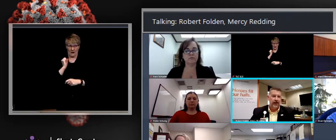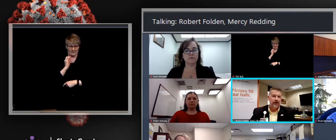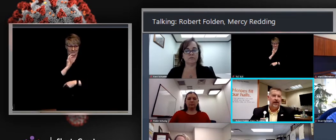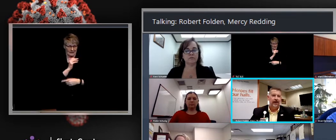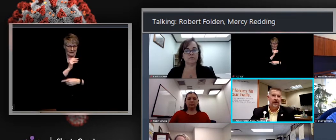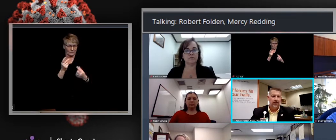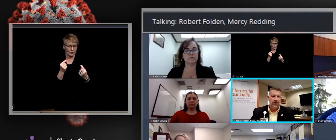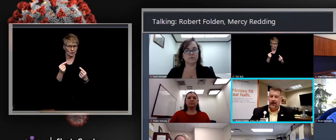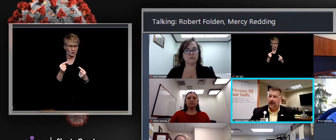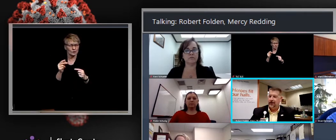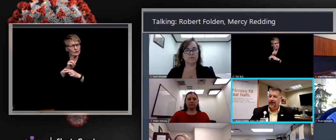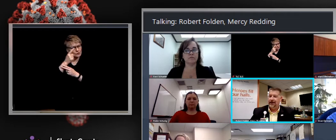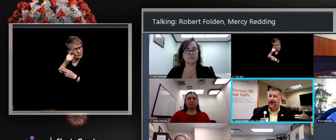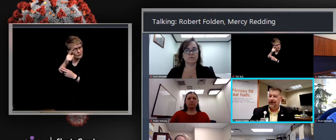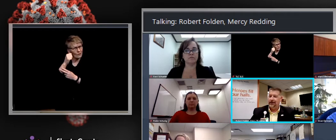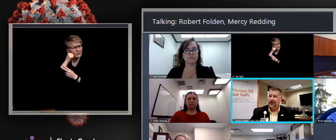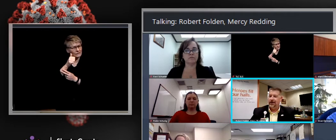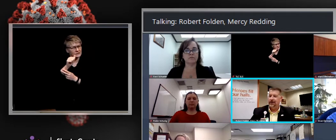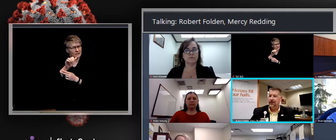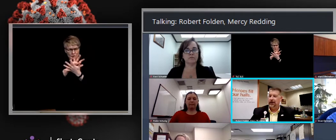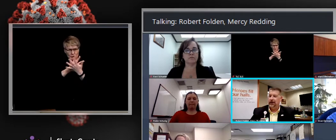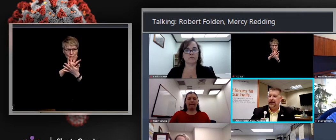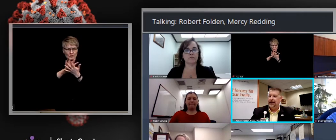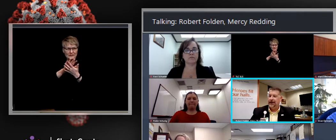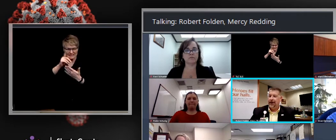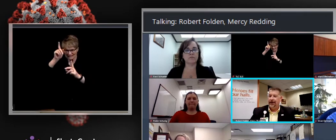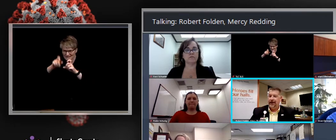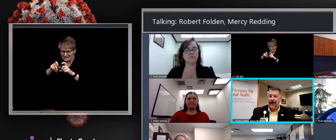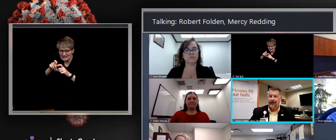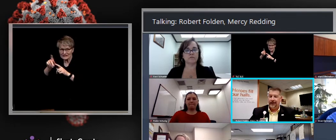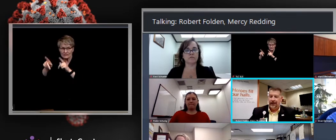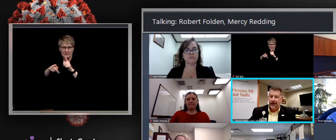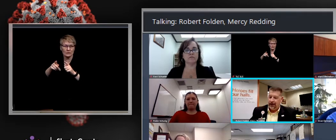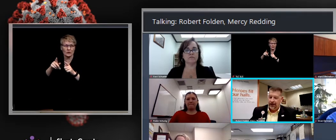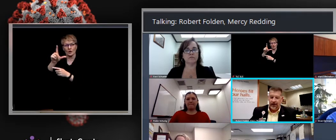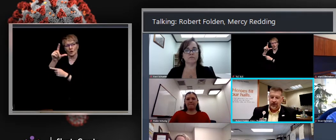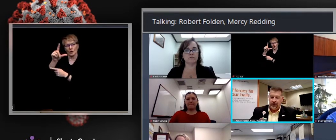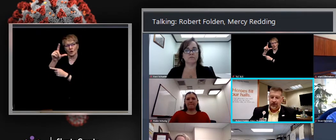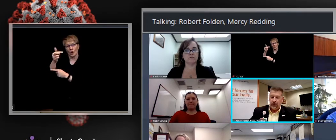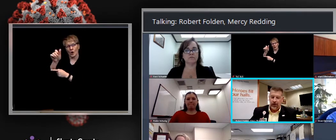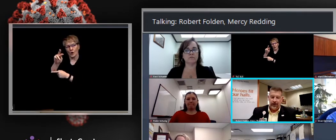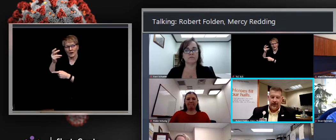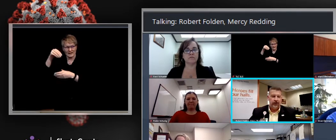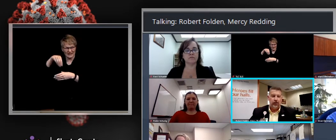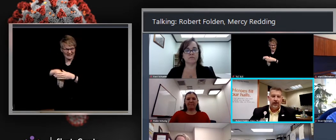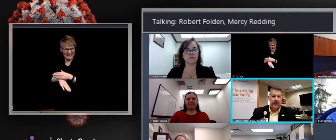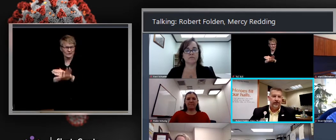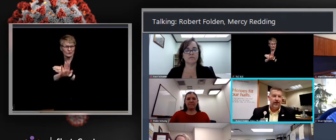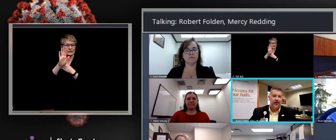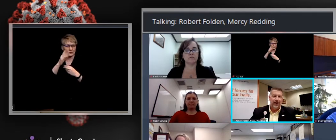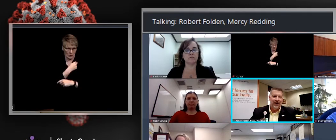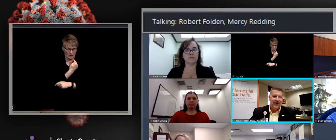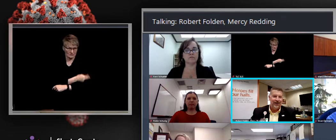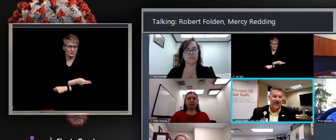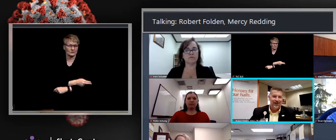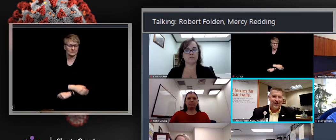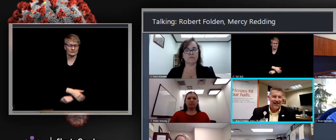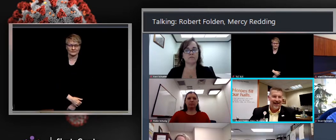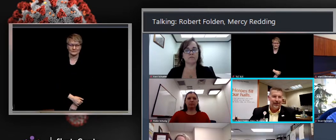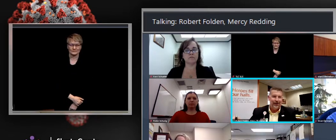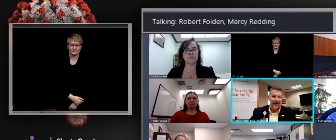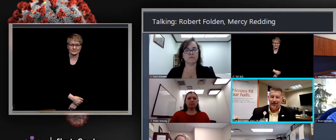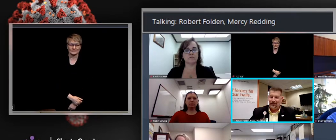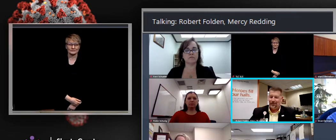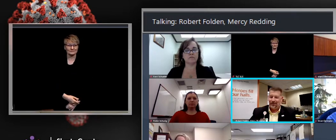screening and logging into the hospital. And then lastly, again, I just want to share my gratitude